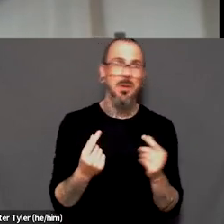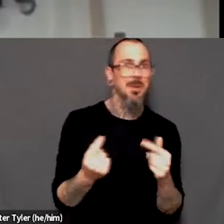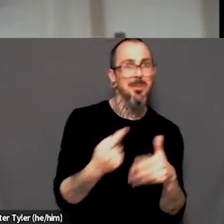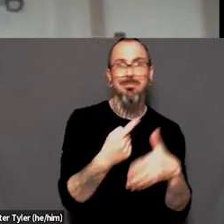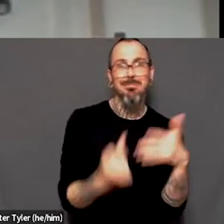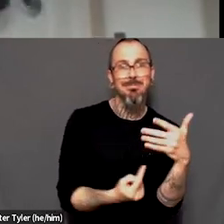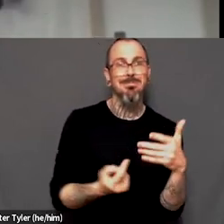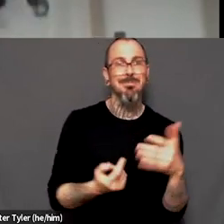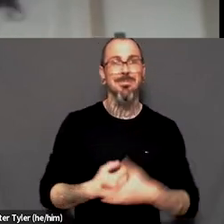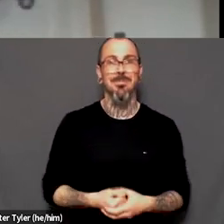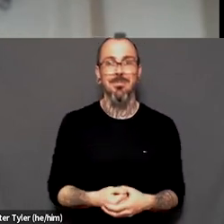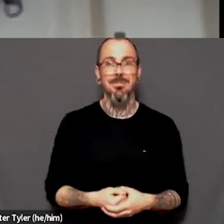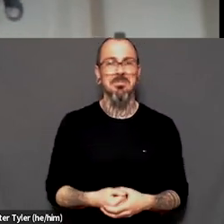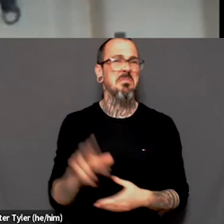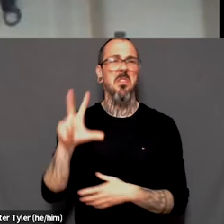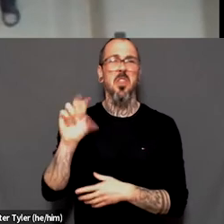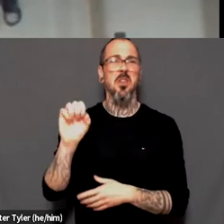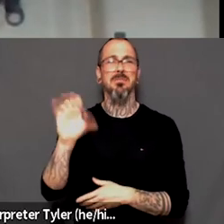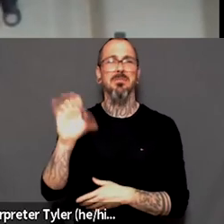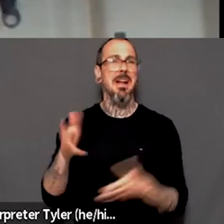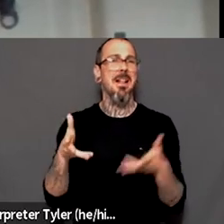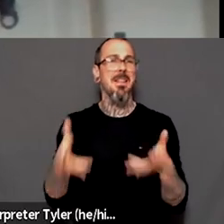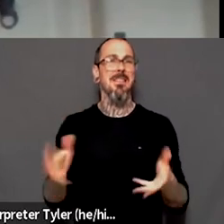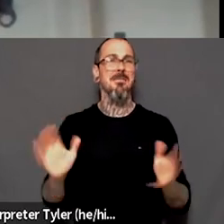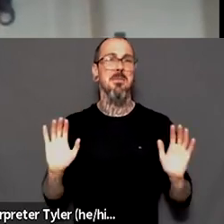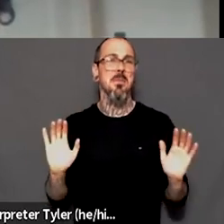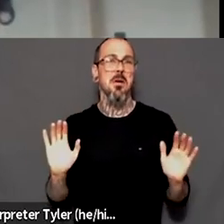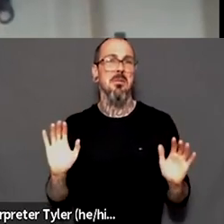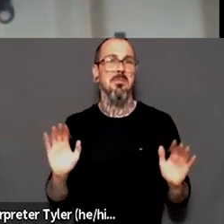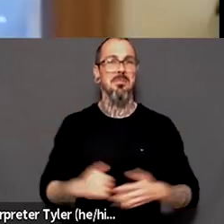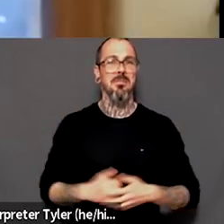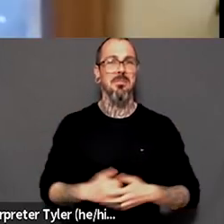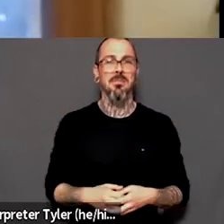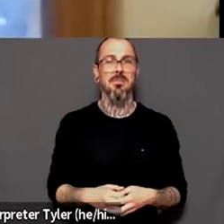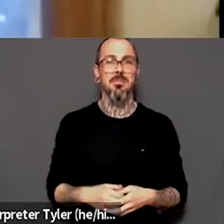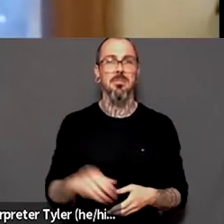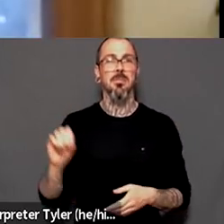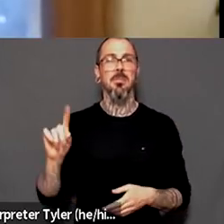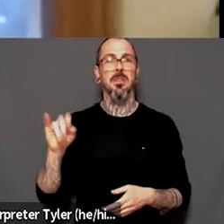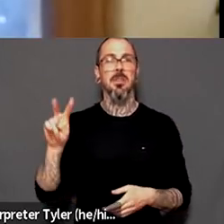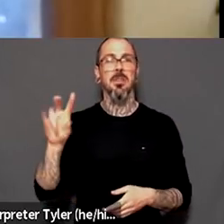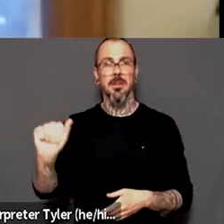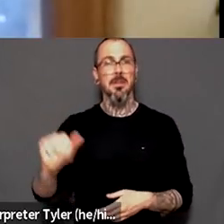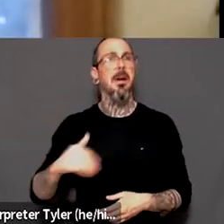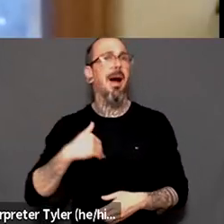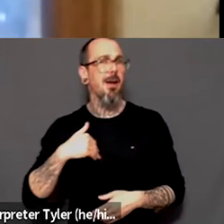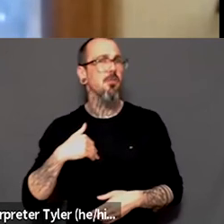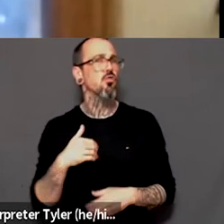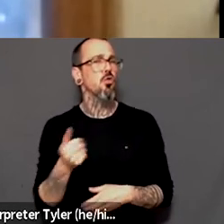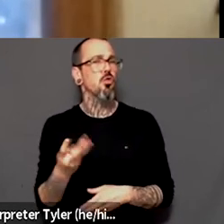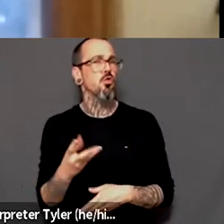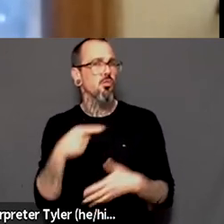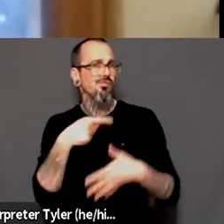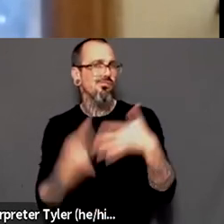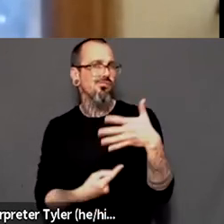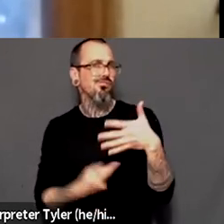We have like 30 seconds ish. We have some housekeeping points to wrap up. If you all are